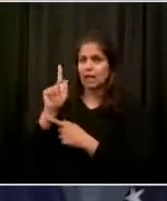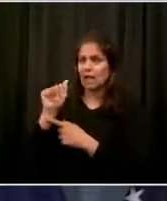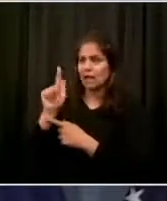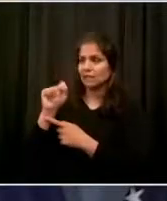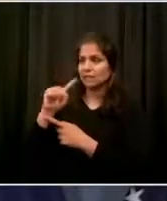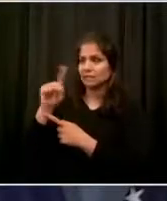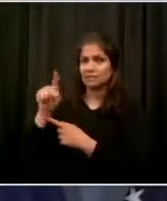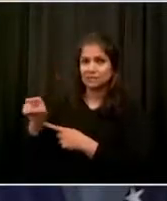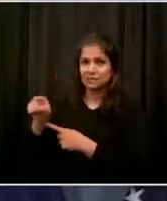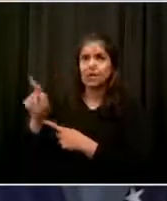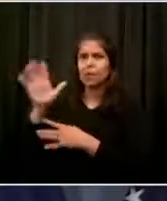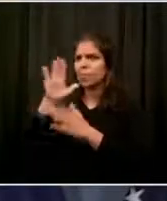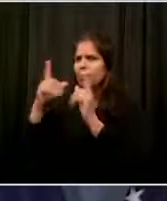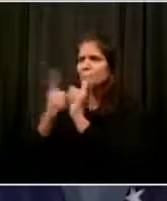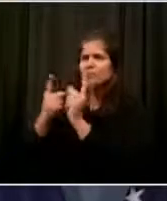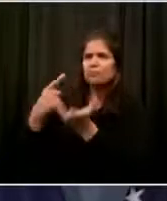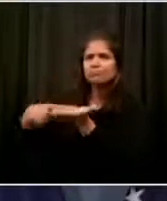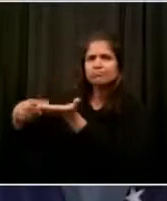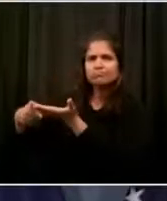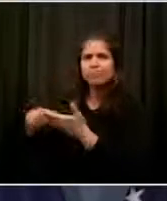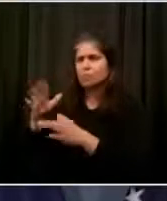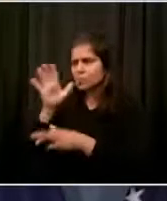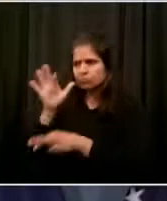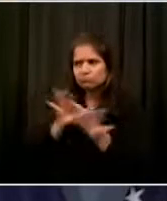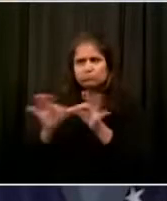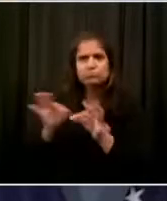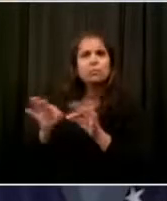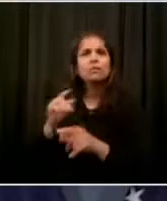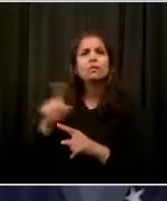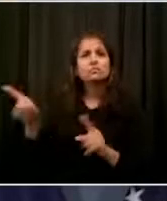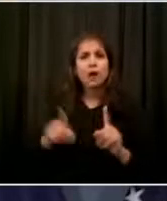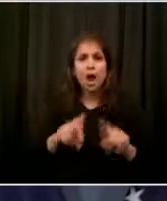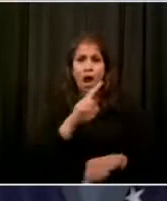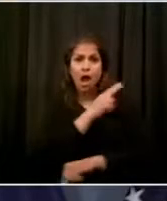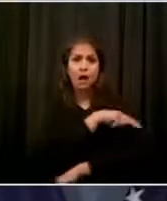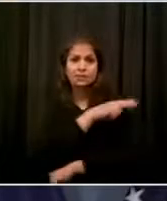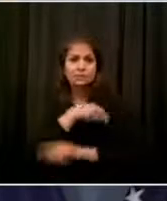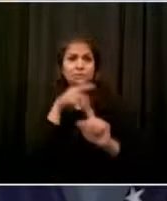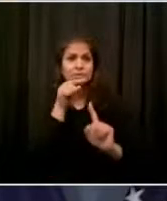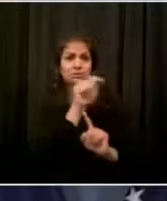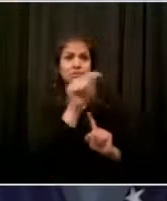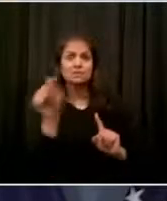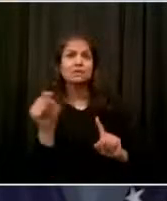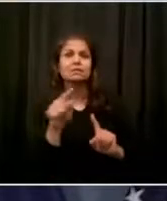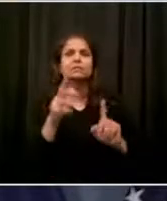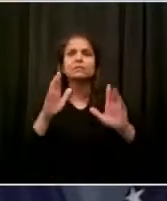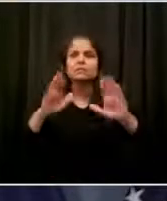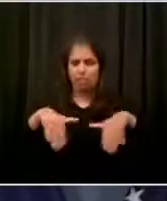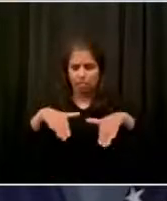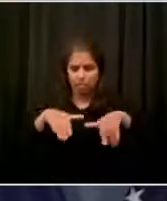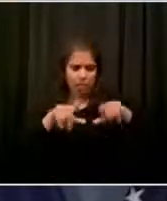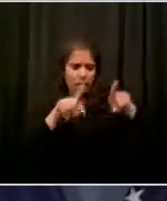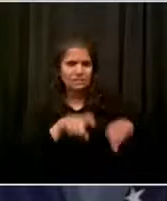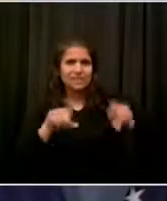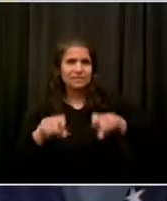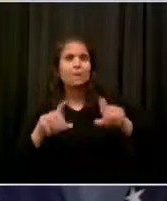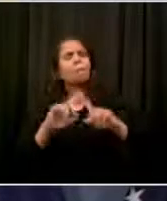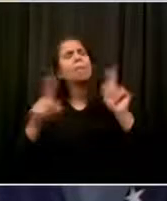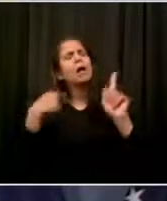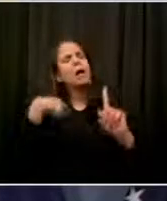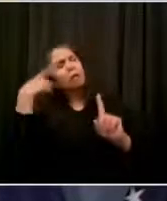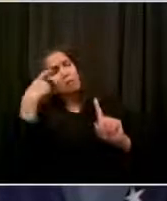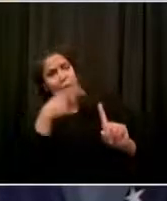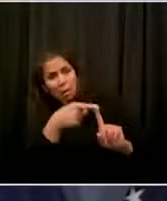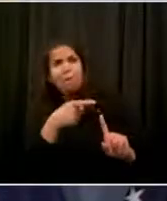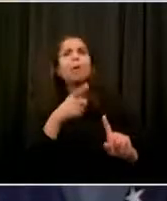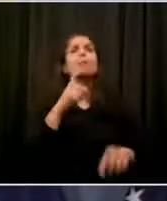identified as COVID because, as we know, some of the folks who are coming in with respiratory symptoms may not be